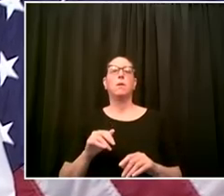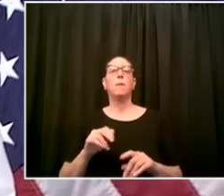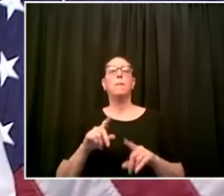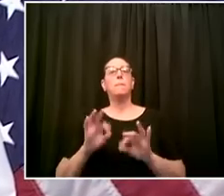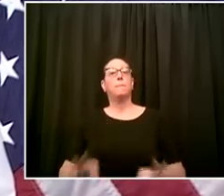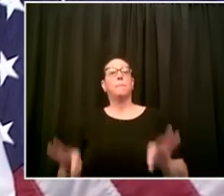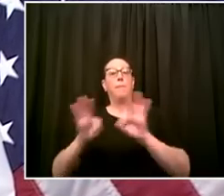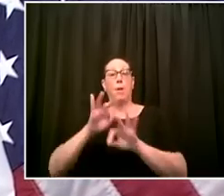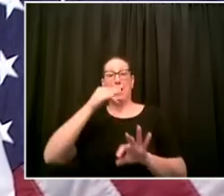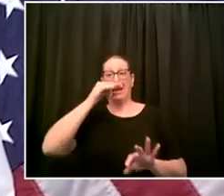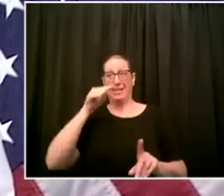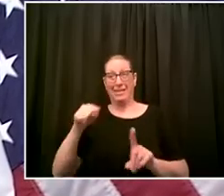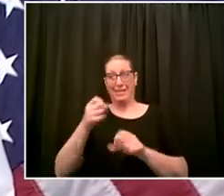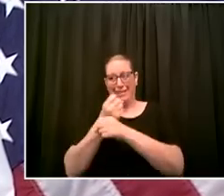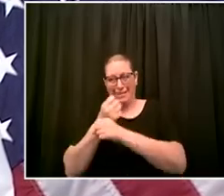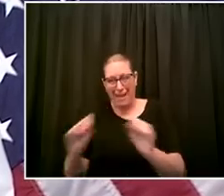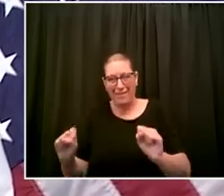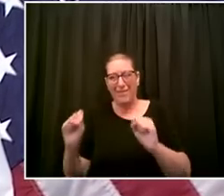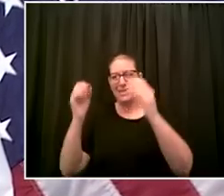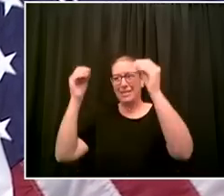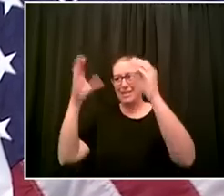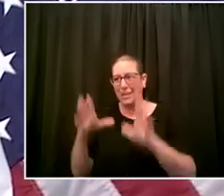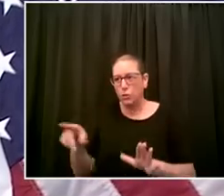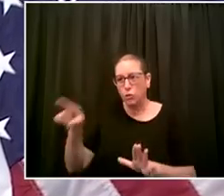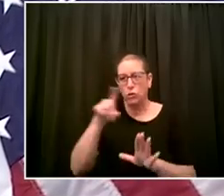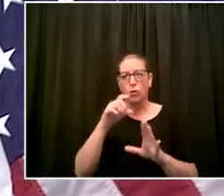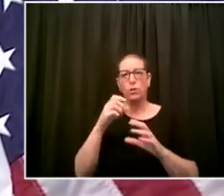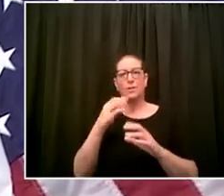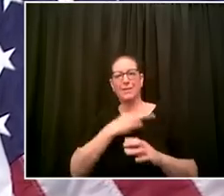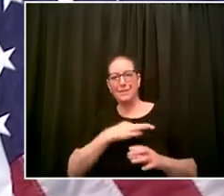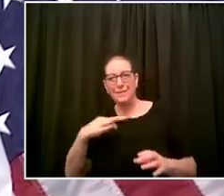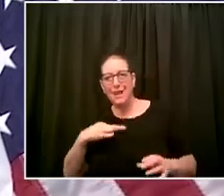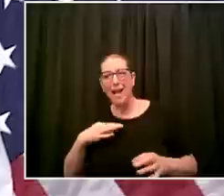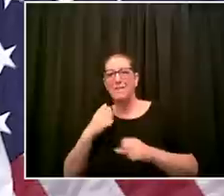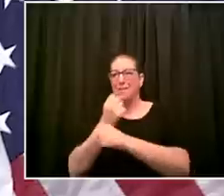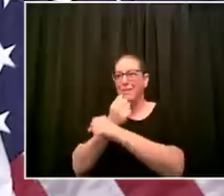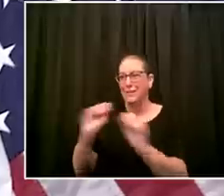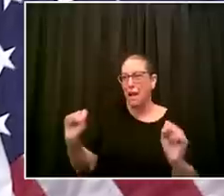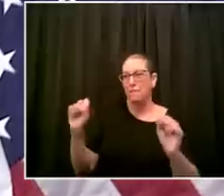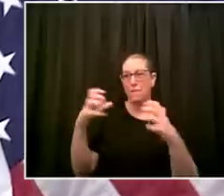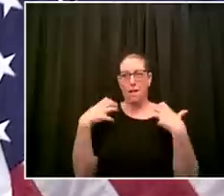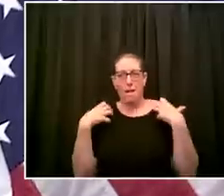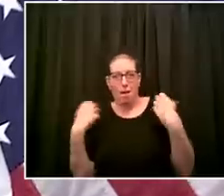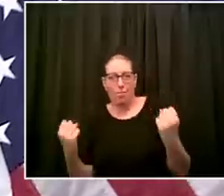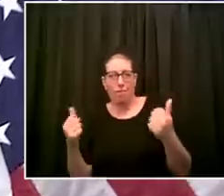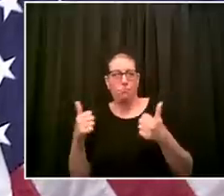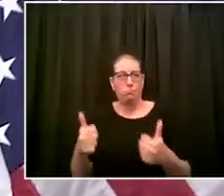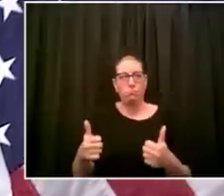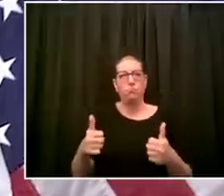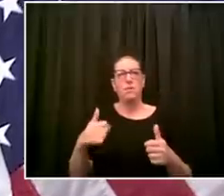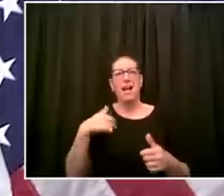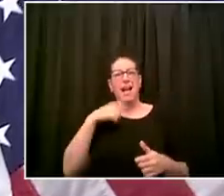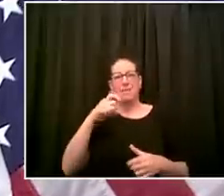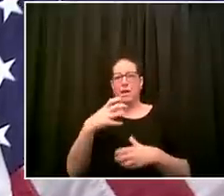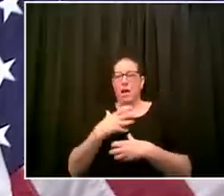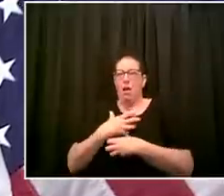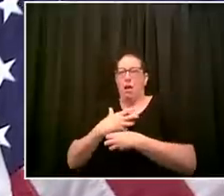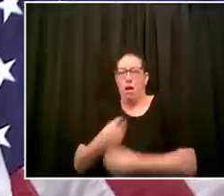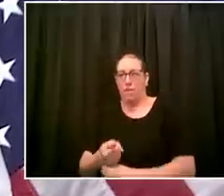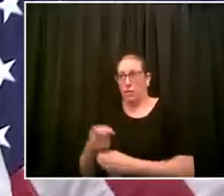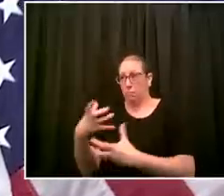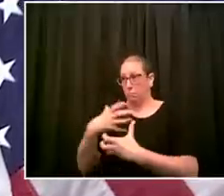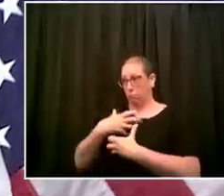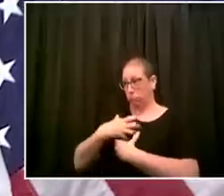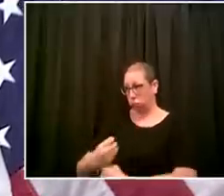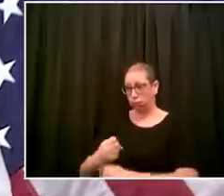educators are safe staff is safe is safe we have to make sure that we are confident of that for any reason we're not confident that then there's a